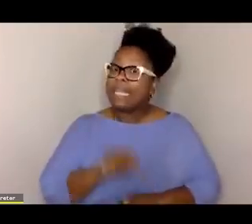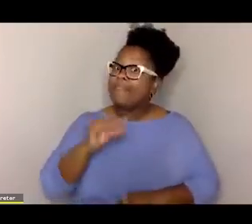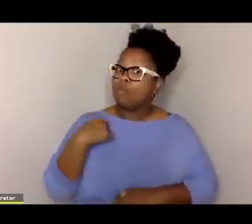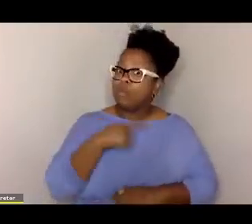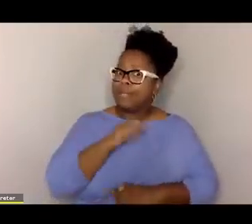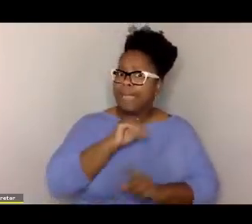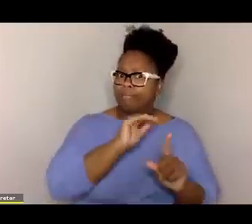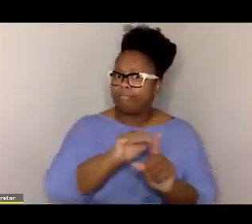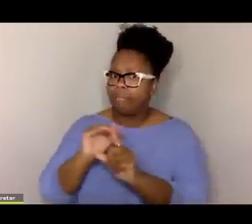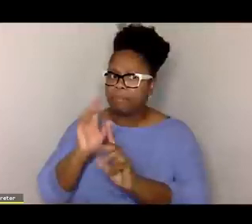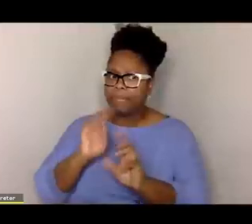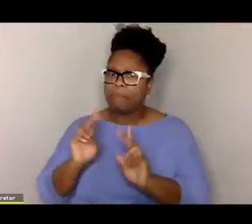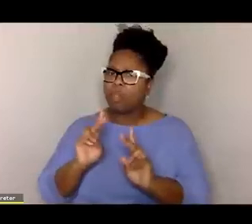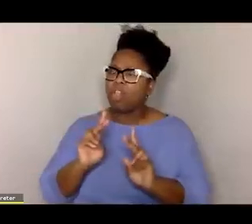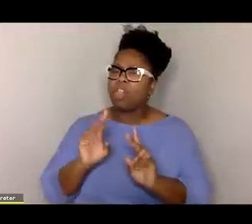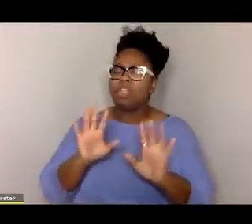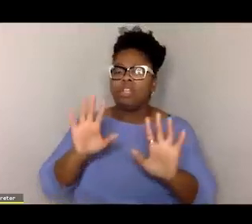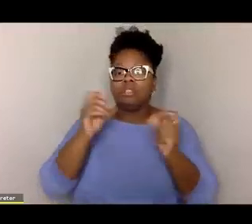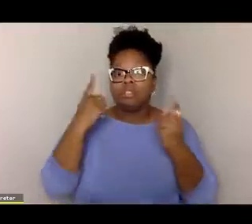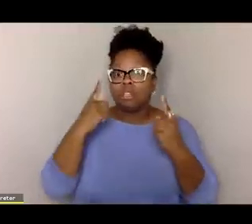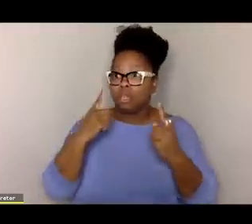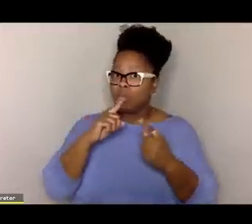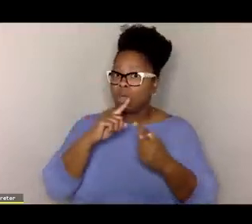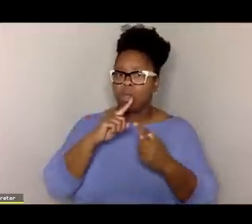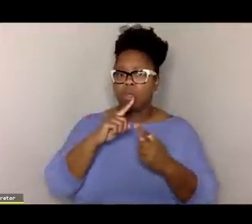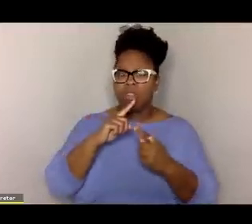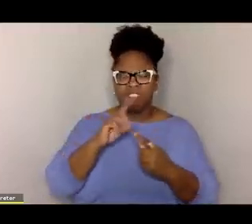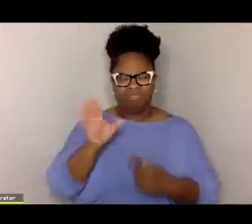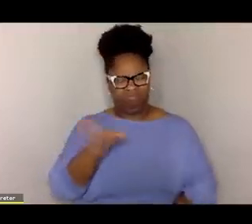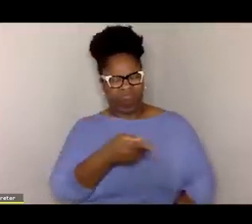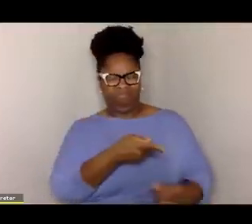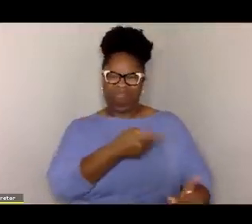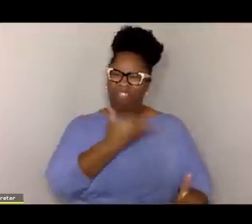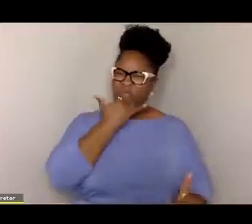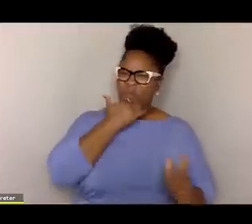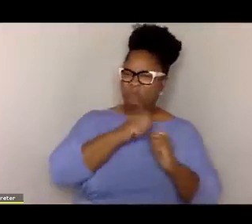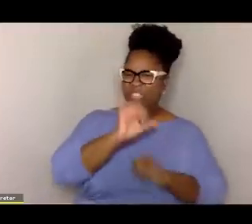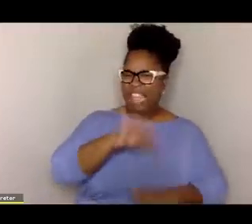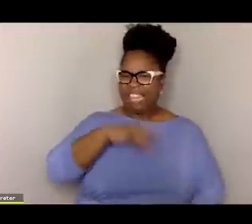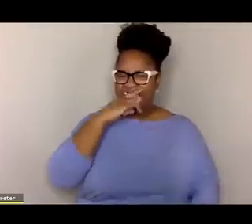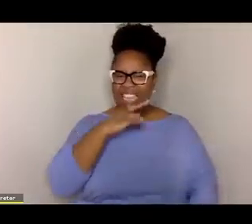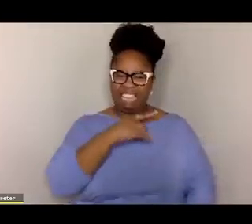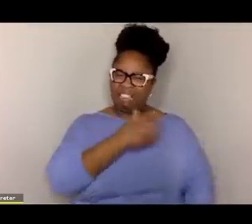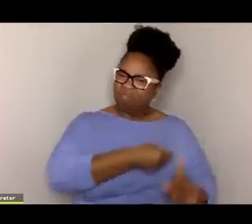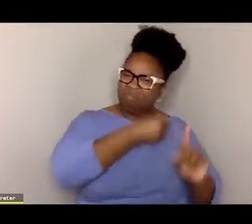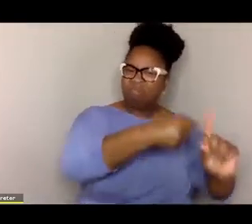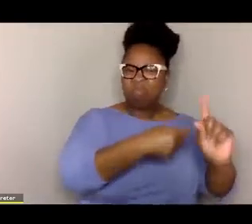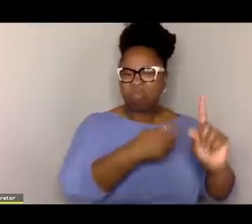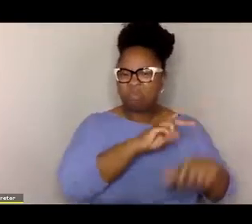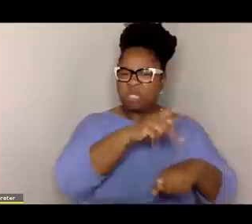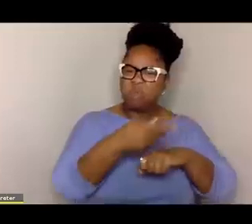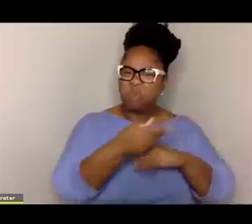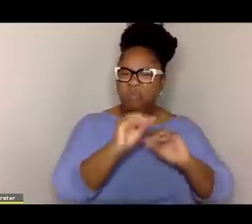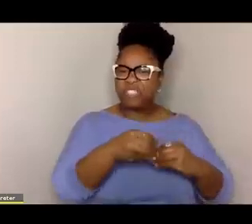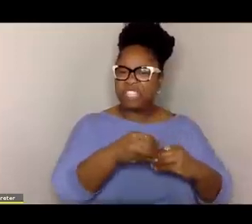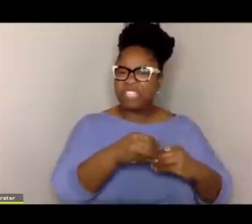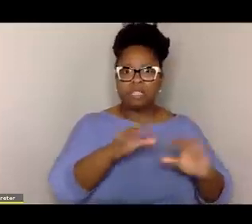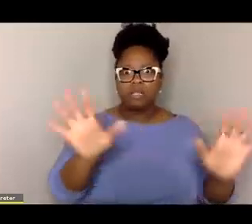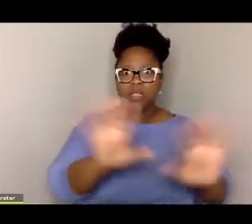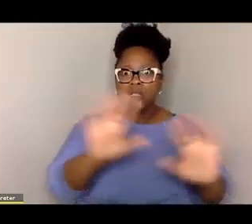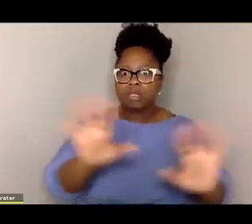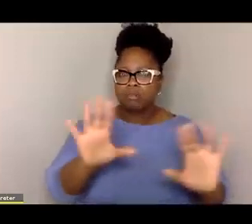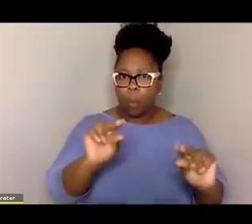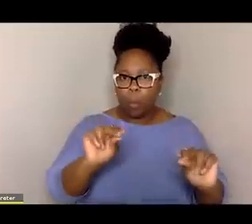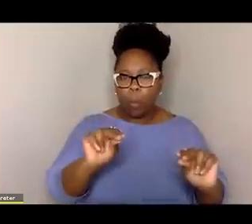if we can get people, especially, to not ask, when your brain goes to, what's wrong with that kid? And you want to take them to the principal's